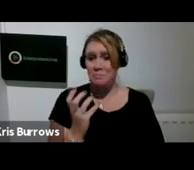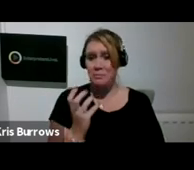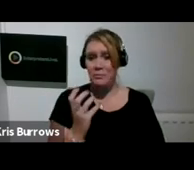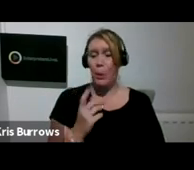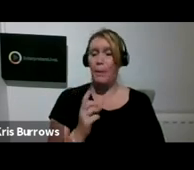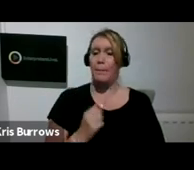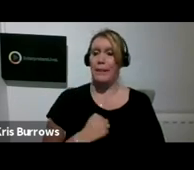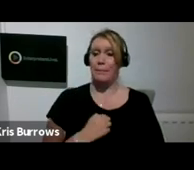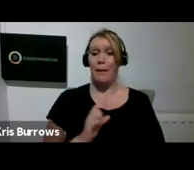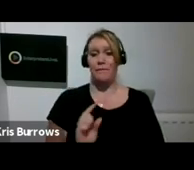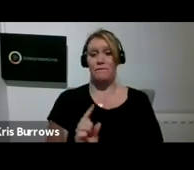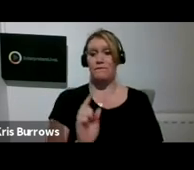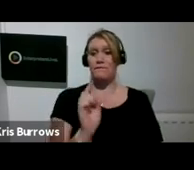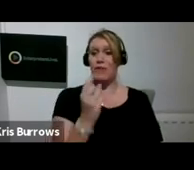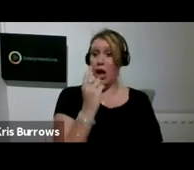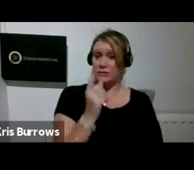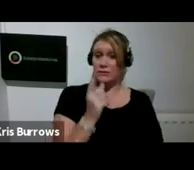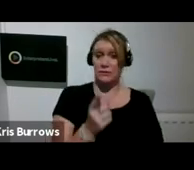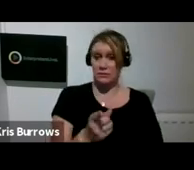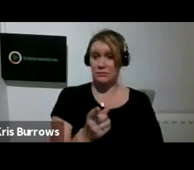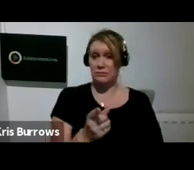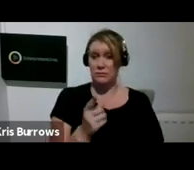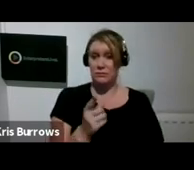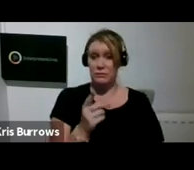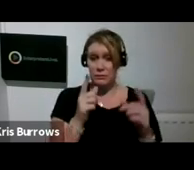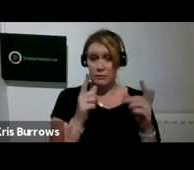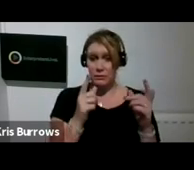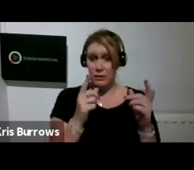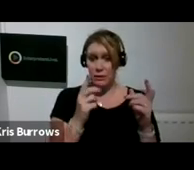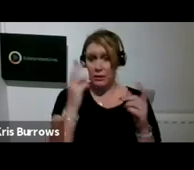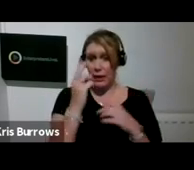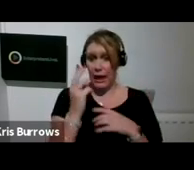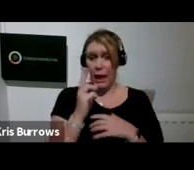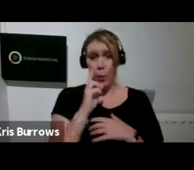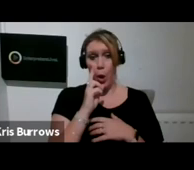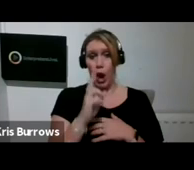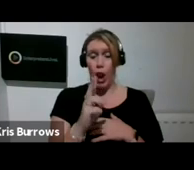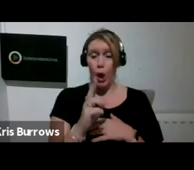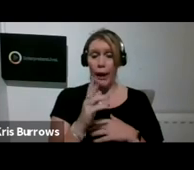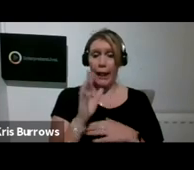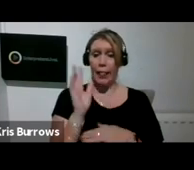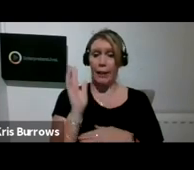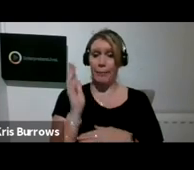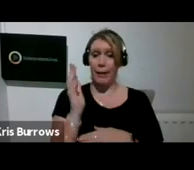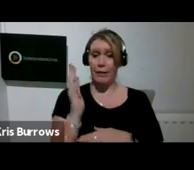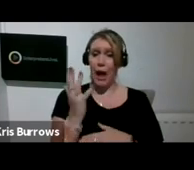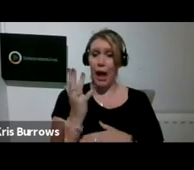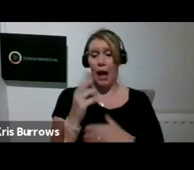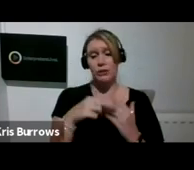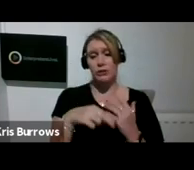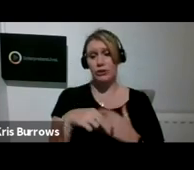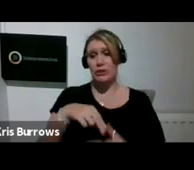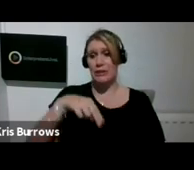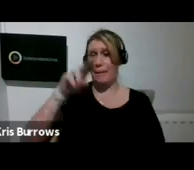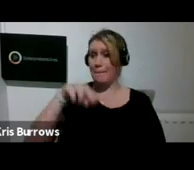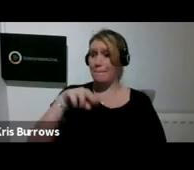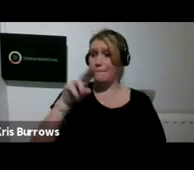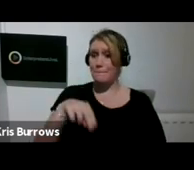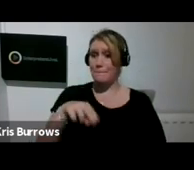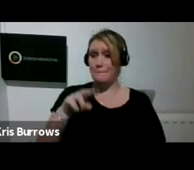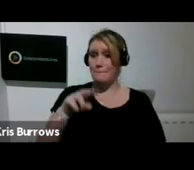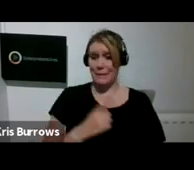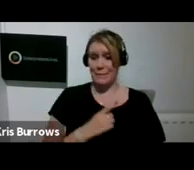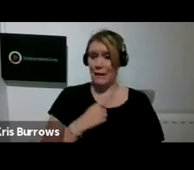first one I did in a series, and it was looking in the mirror and just painting myself quite quickly in oils.